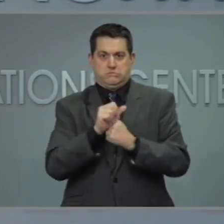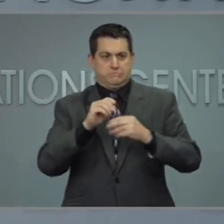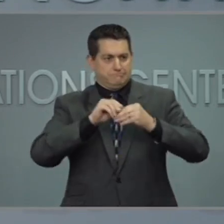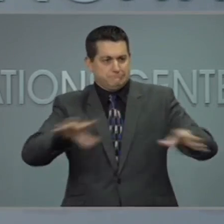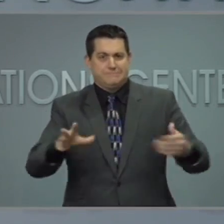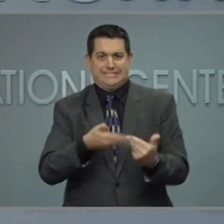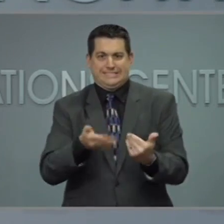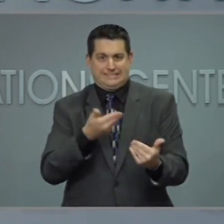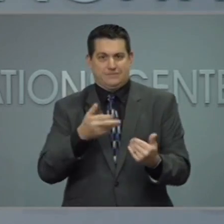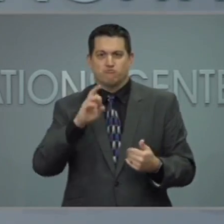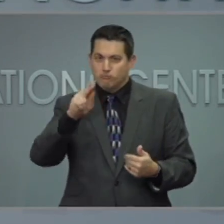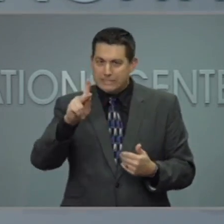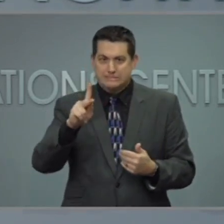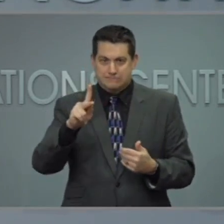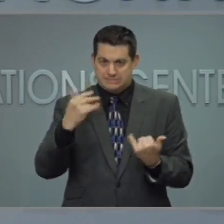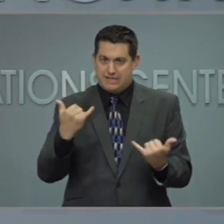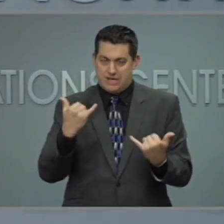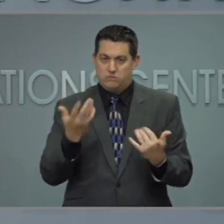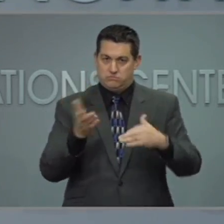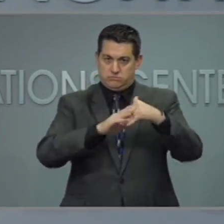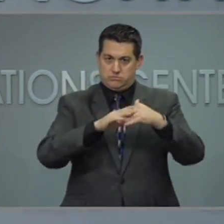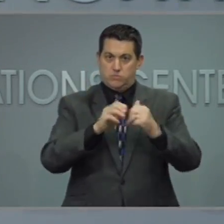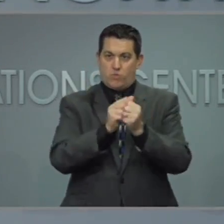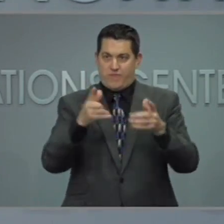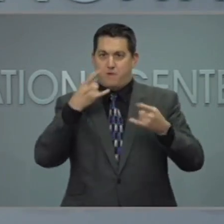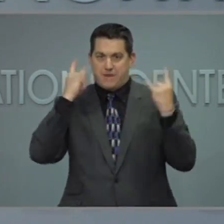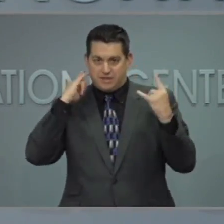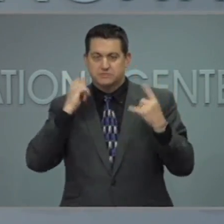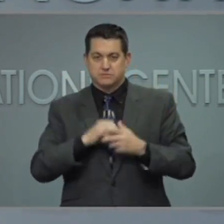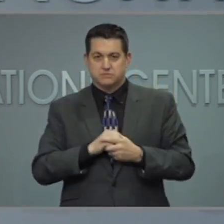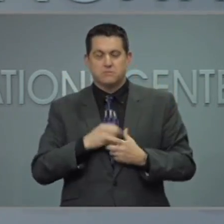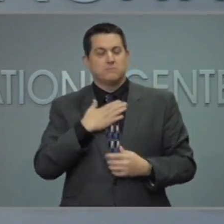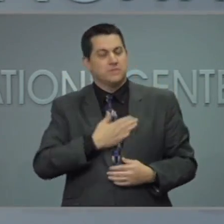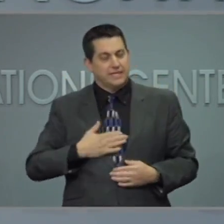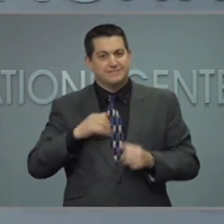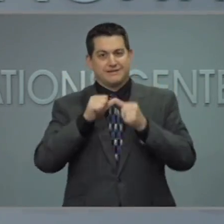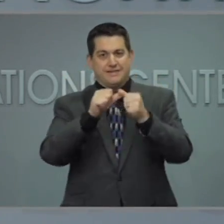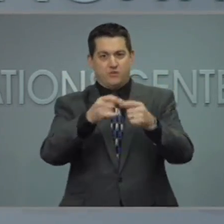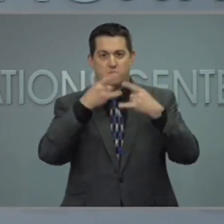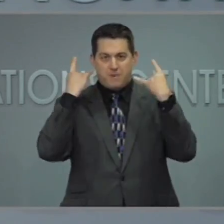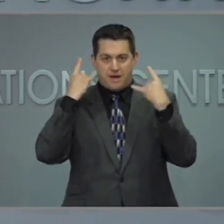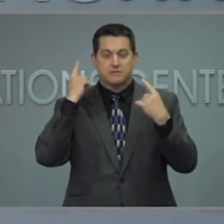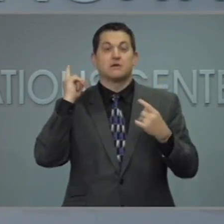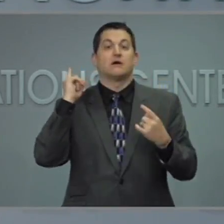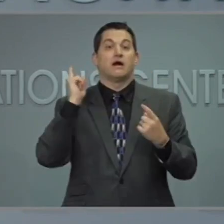Please be responsible and wear a mask until you get vaccinated.